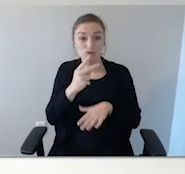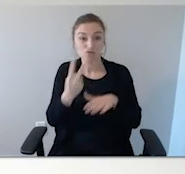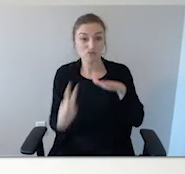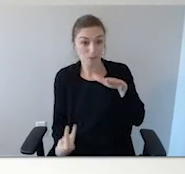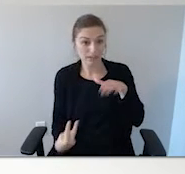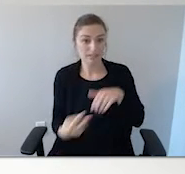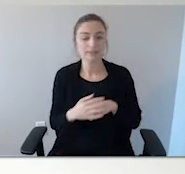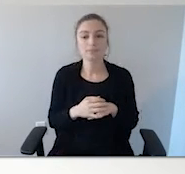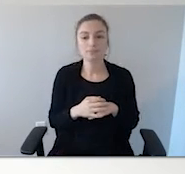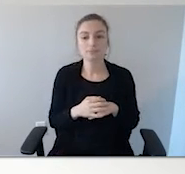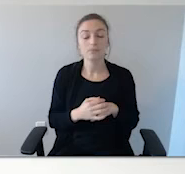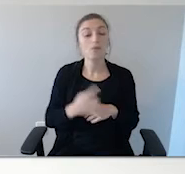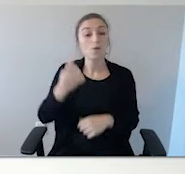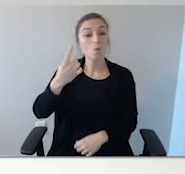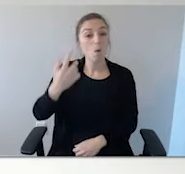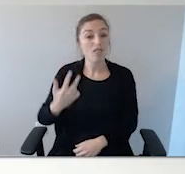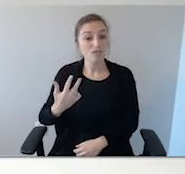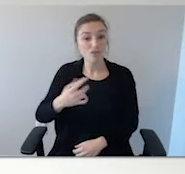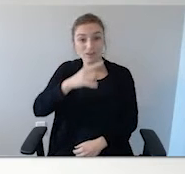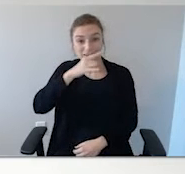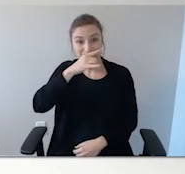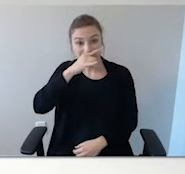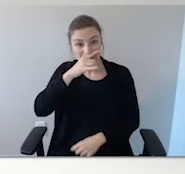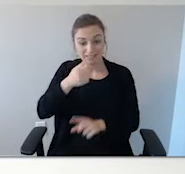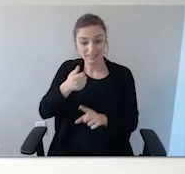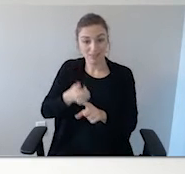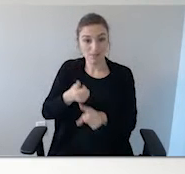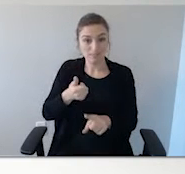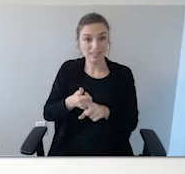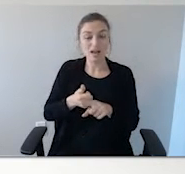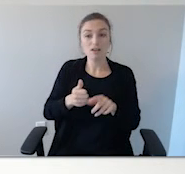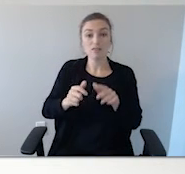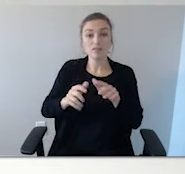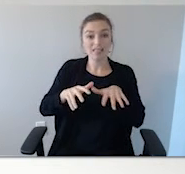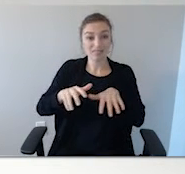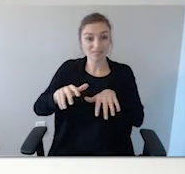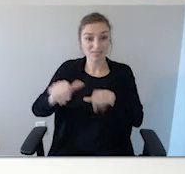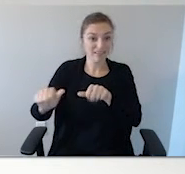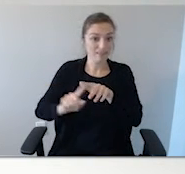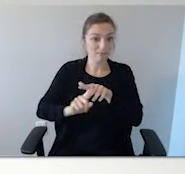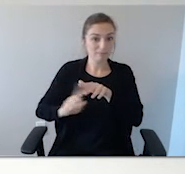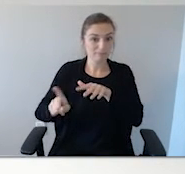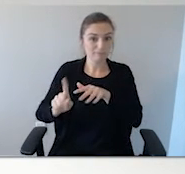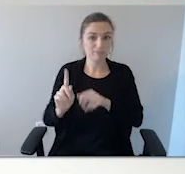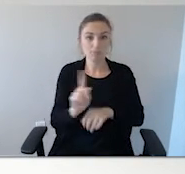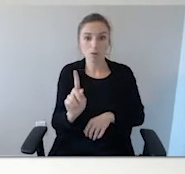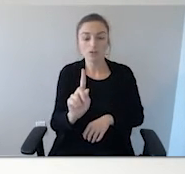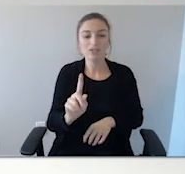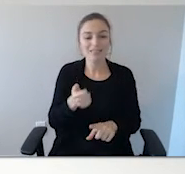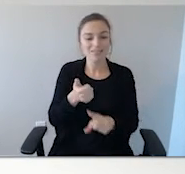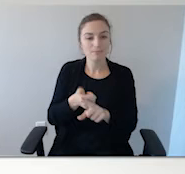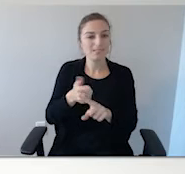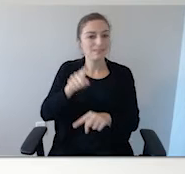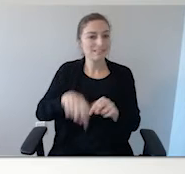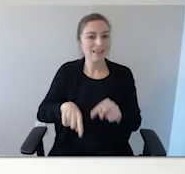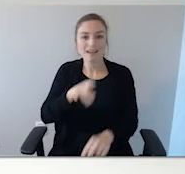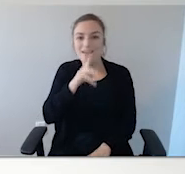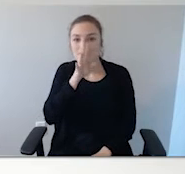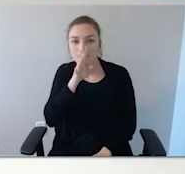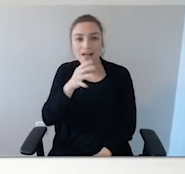of the kids who wander are not able to verbalize their name and their address and maybe a phone number.